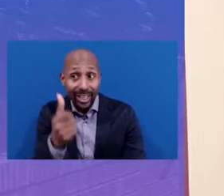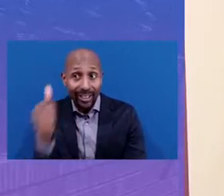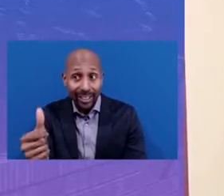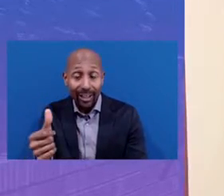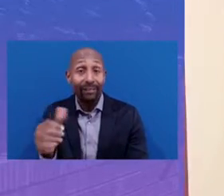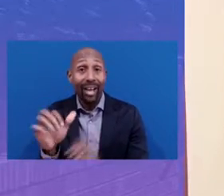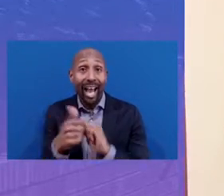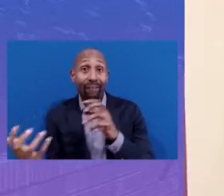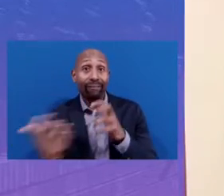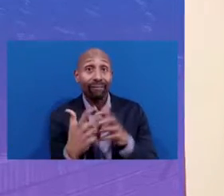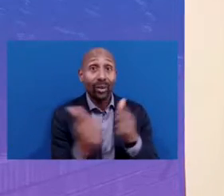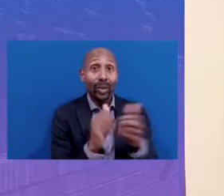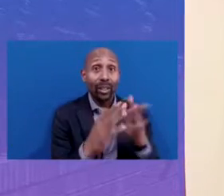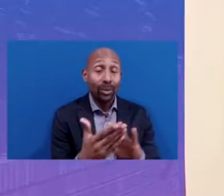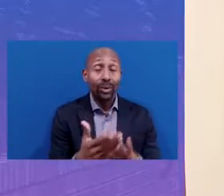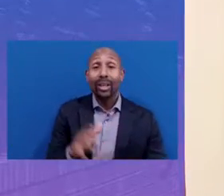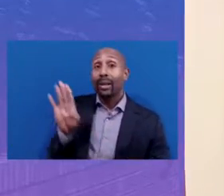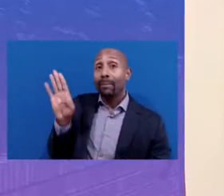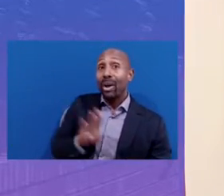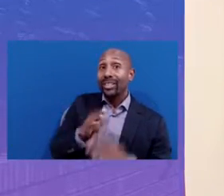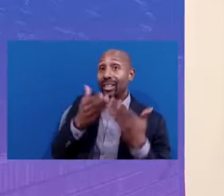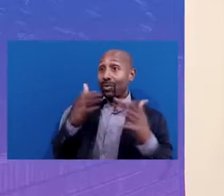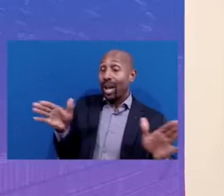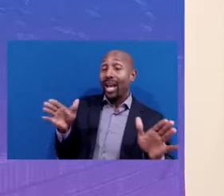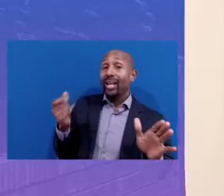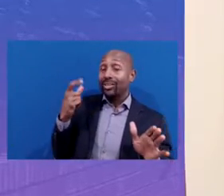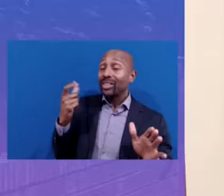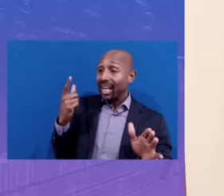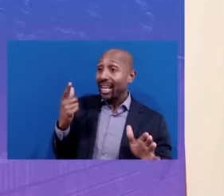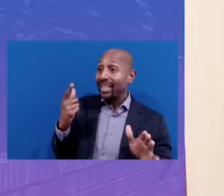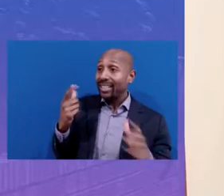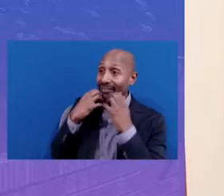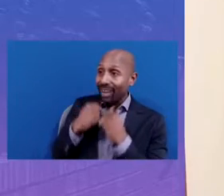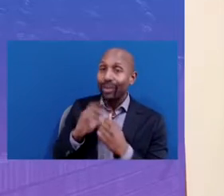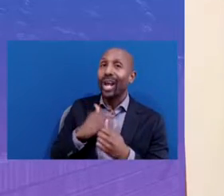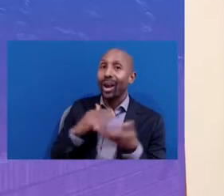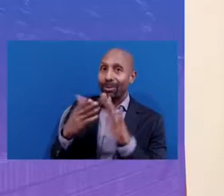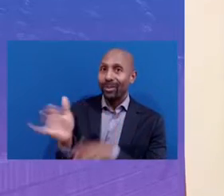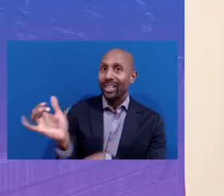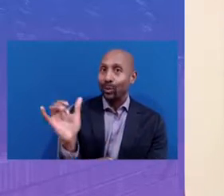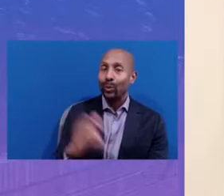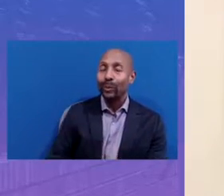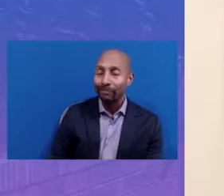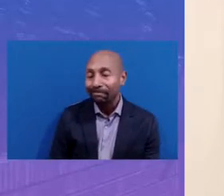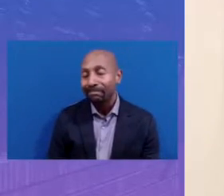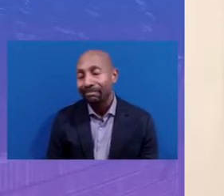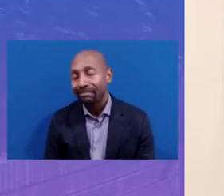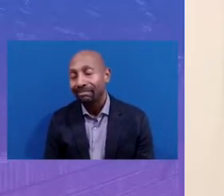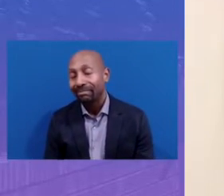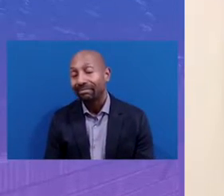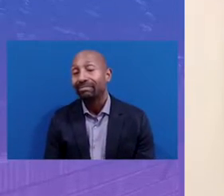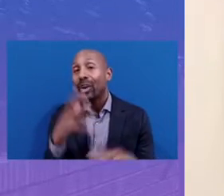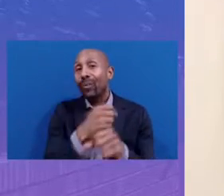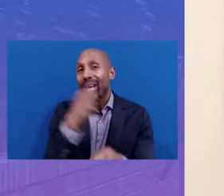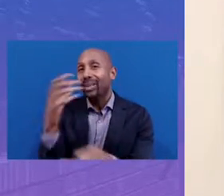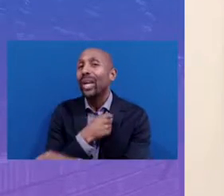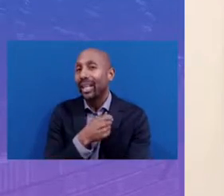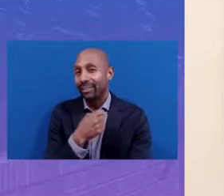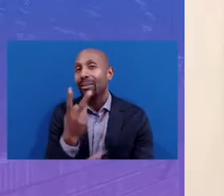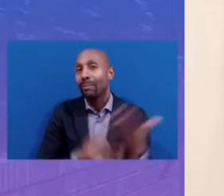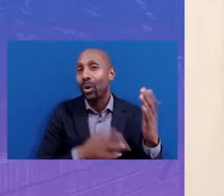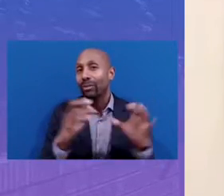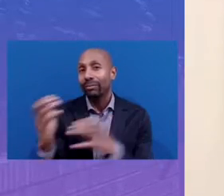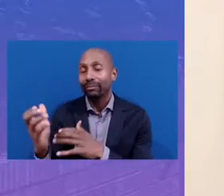community and Boston understanding and valuing our community. And that's a win-win. And we can